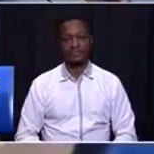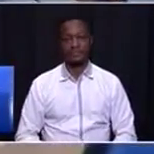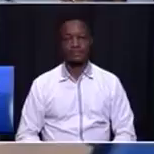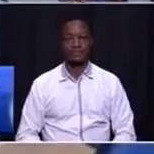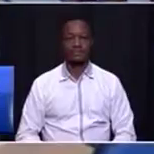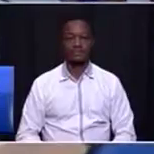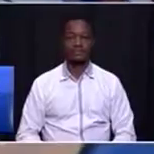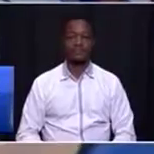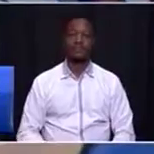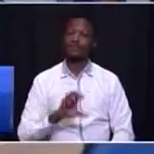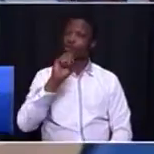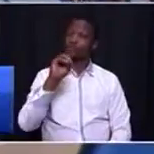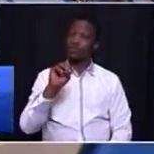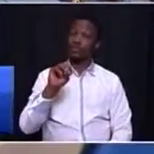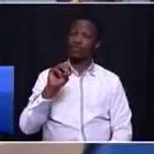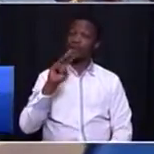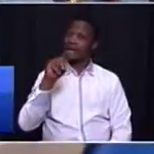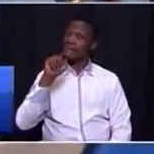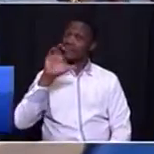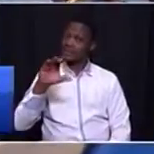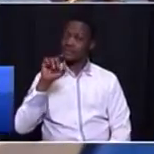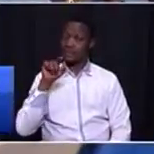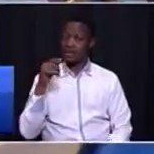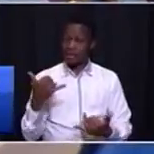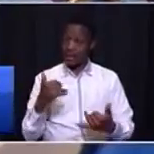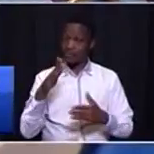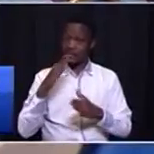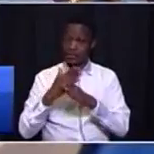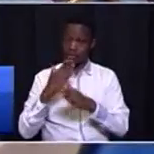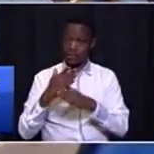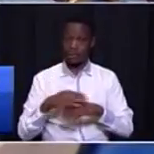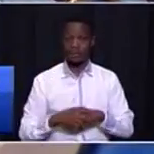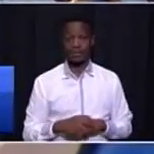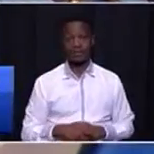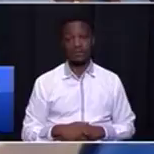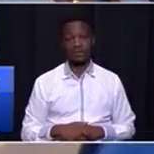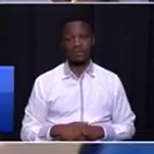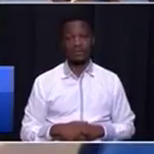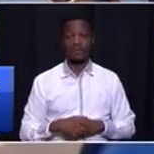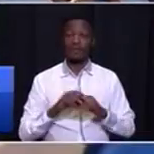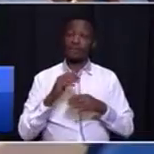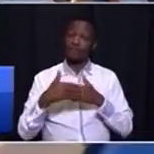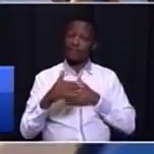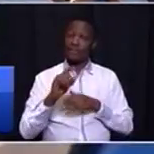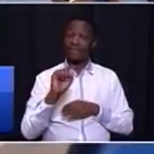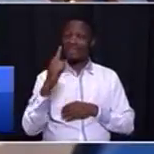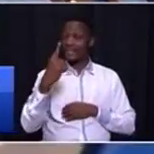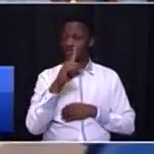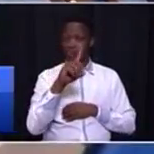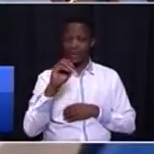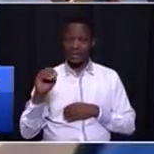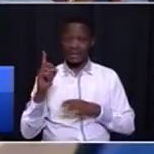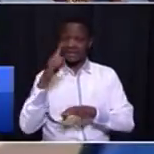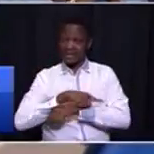So MEC Mamabulo, this is your task now. Within the first hundred days, I